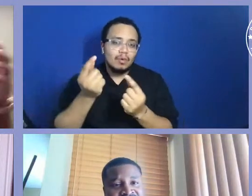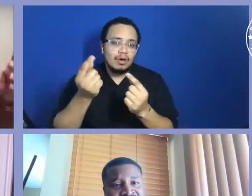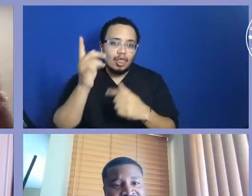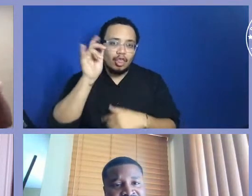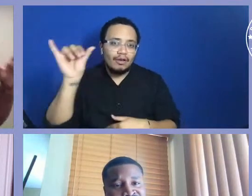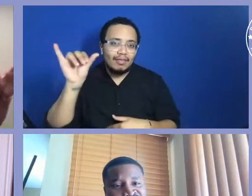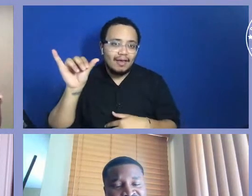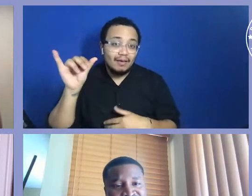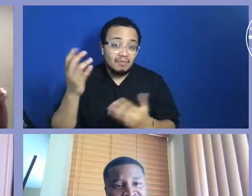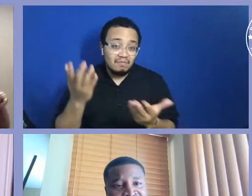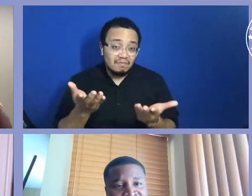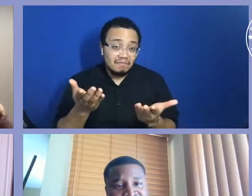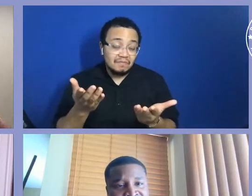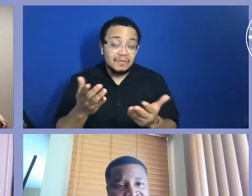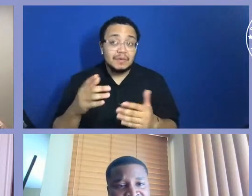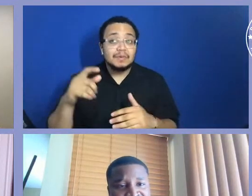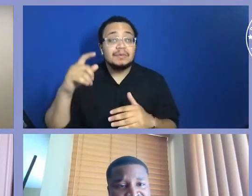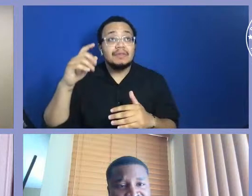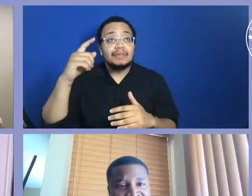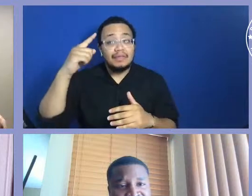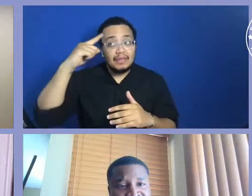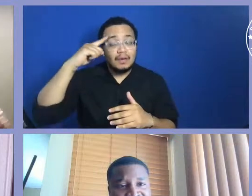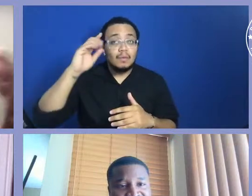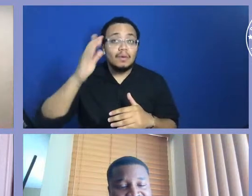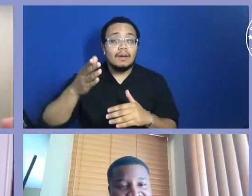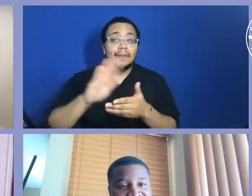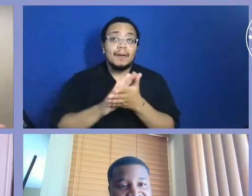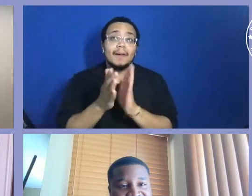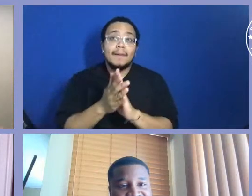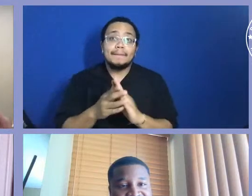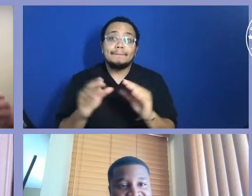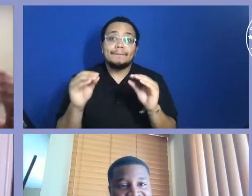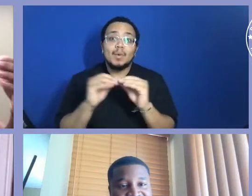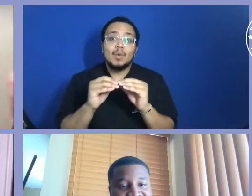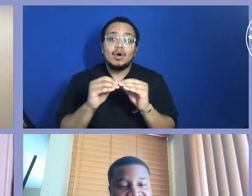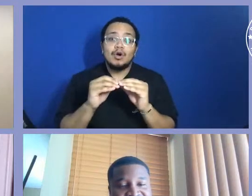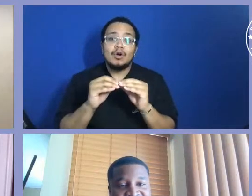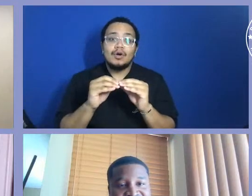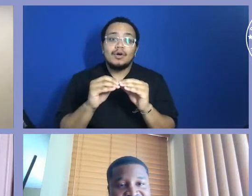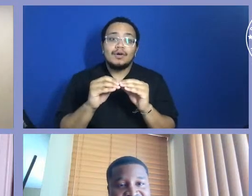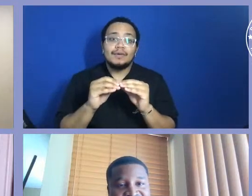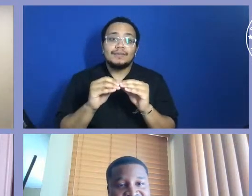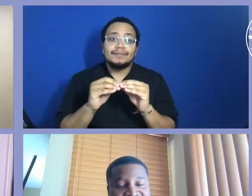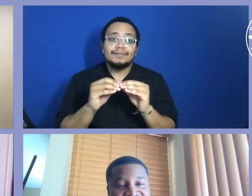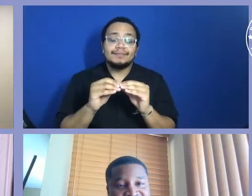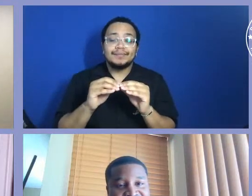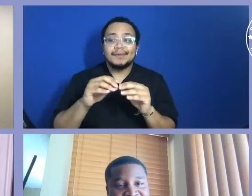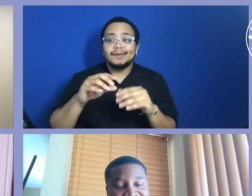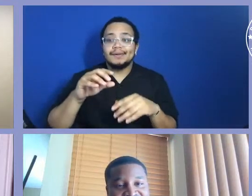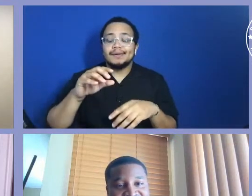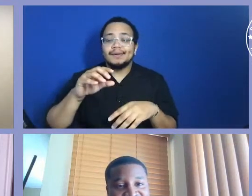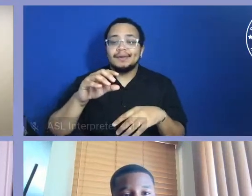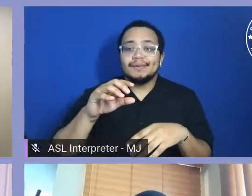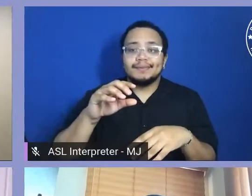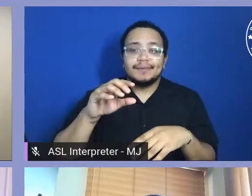Like, are we going to get more back to the more non-digital ways and prints and good photos like that? Or do